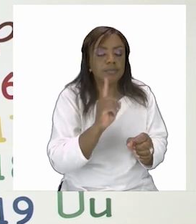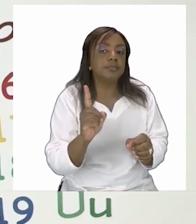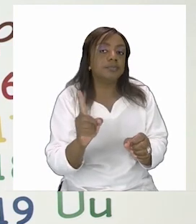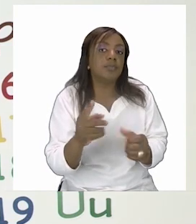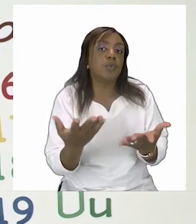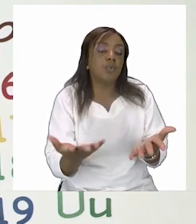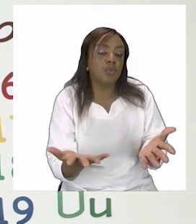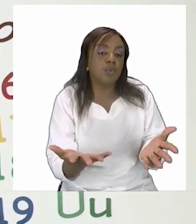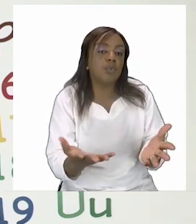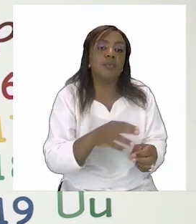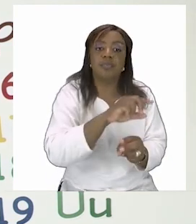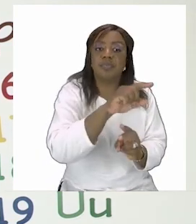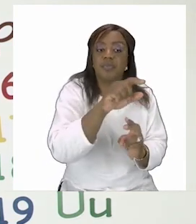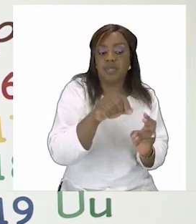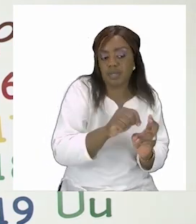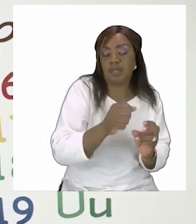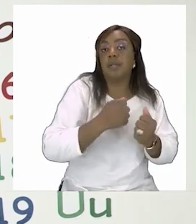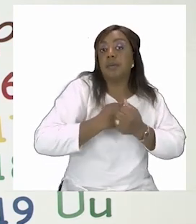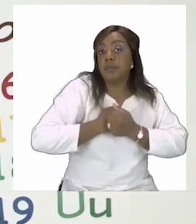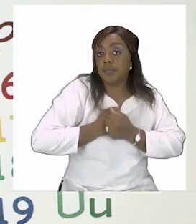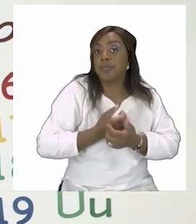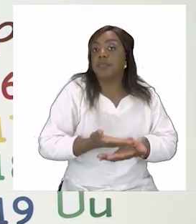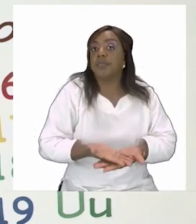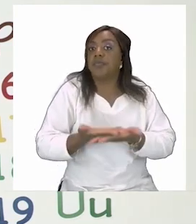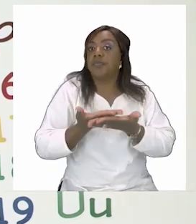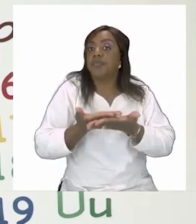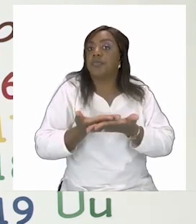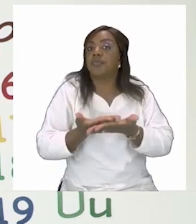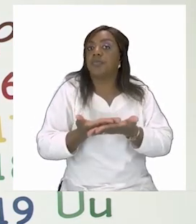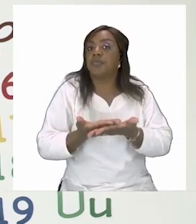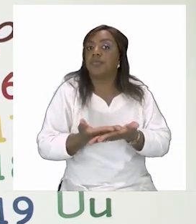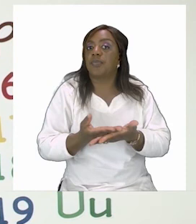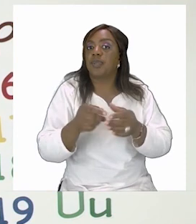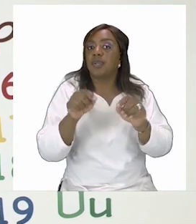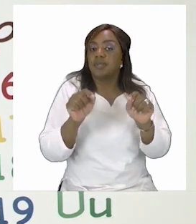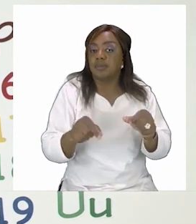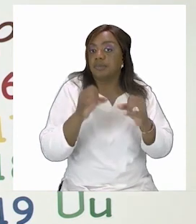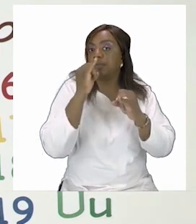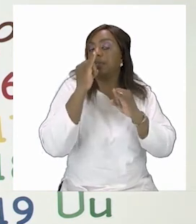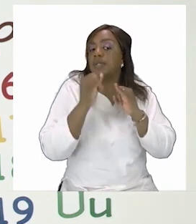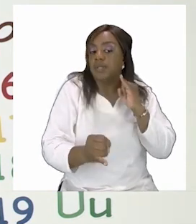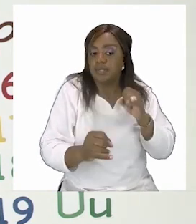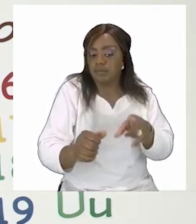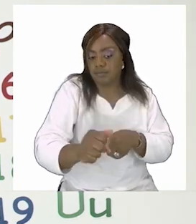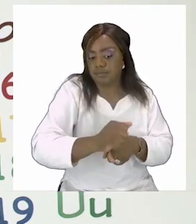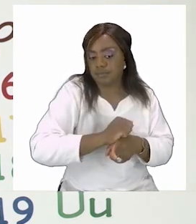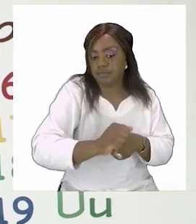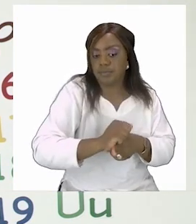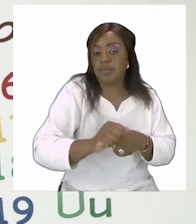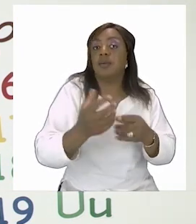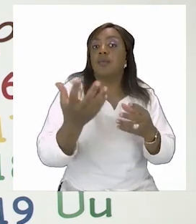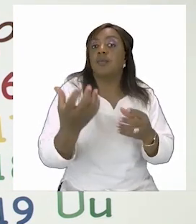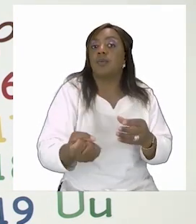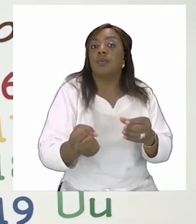you can ask your parents to help you and this is the last exercise that we have